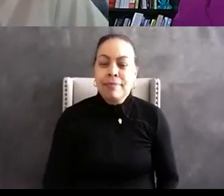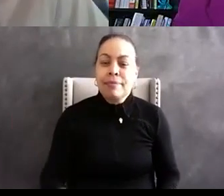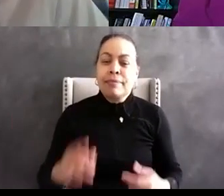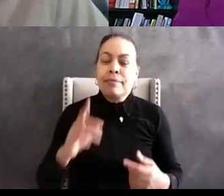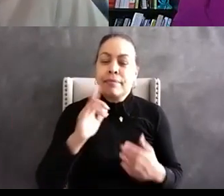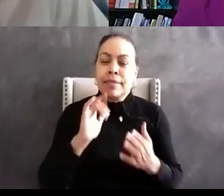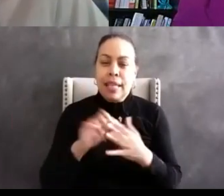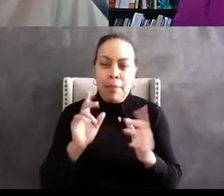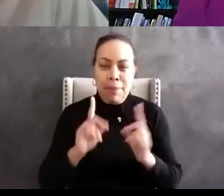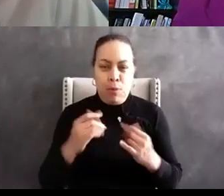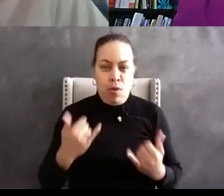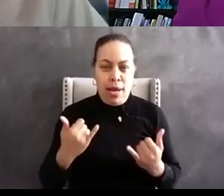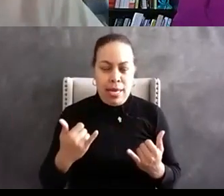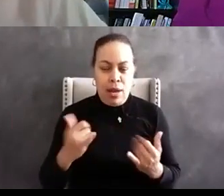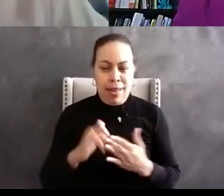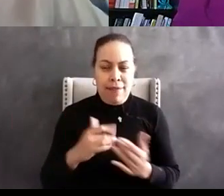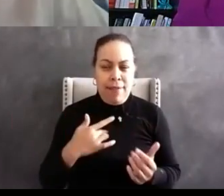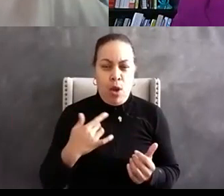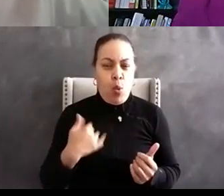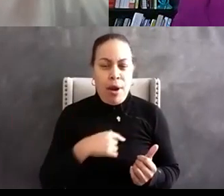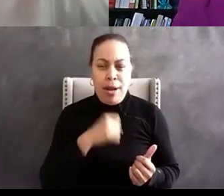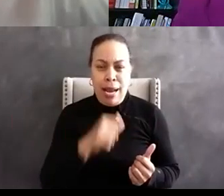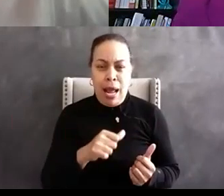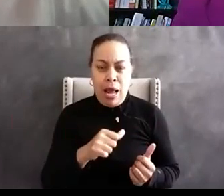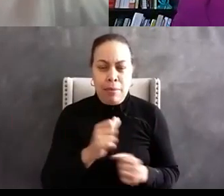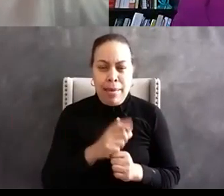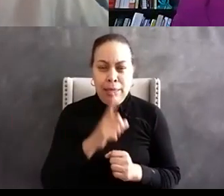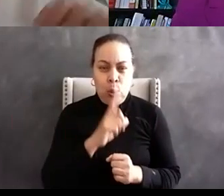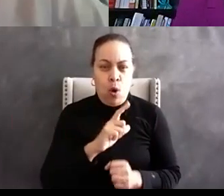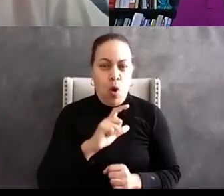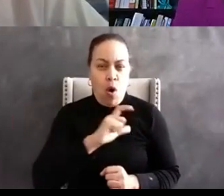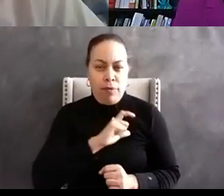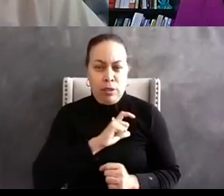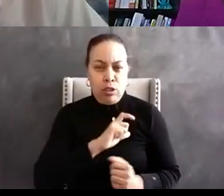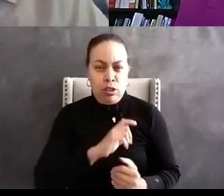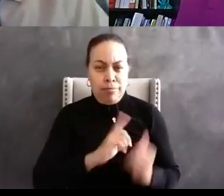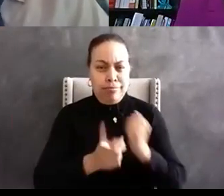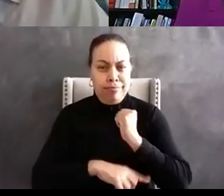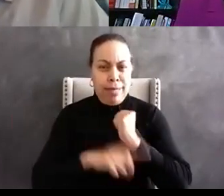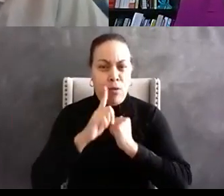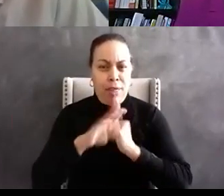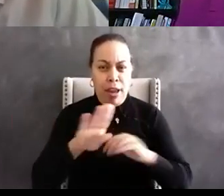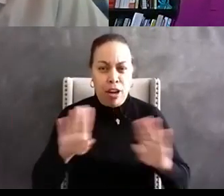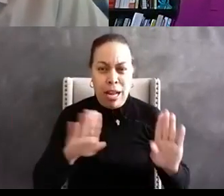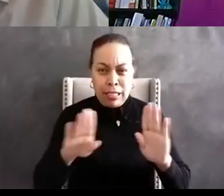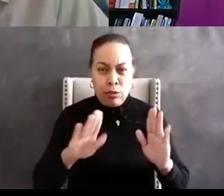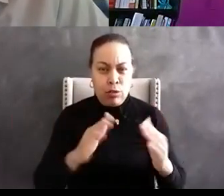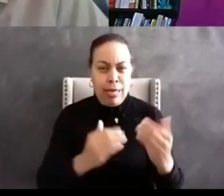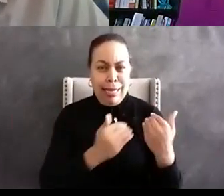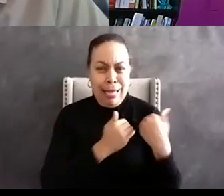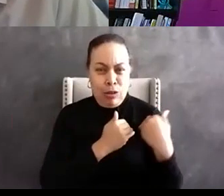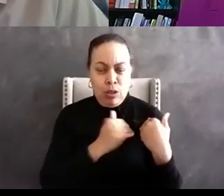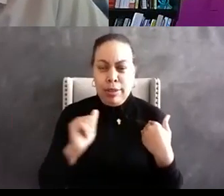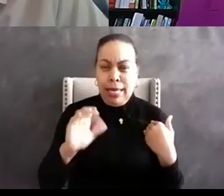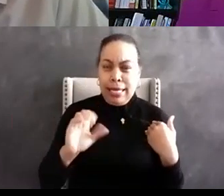we are not holding law enforcement officers accountable for their conduct and they and i think accountability